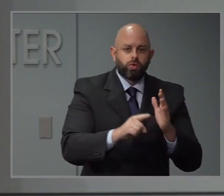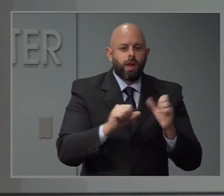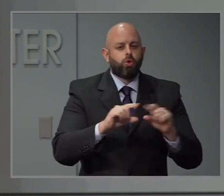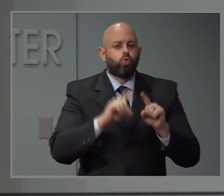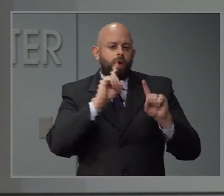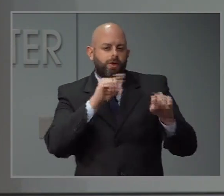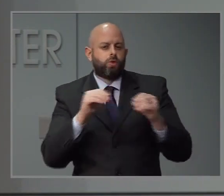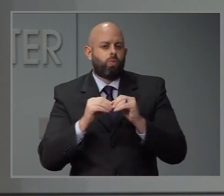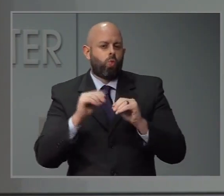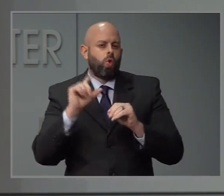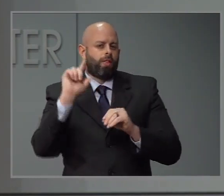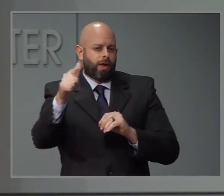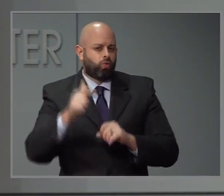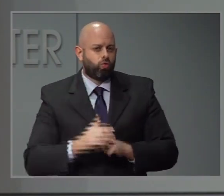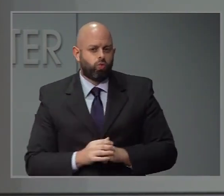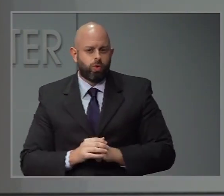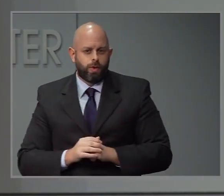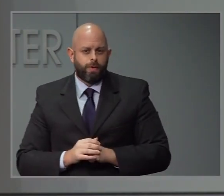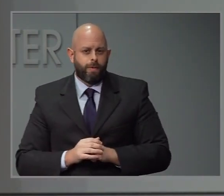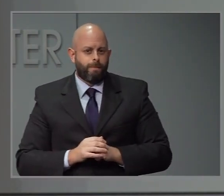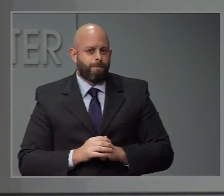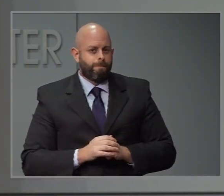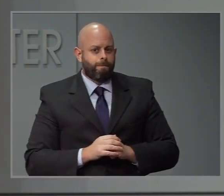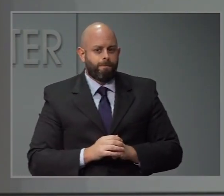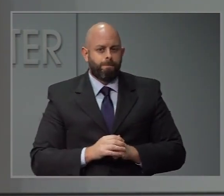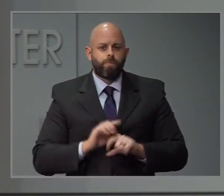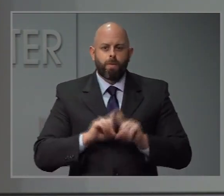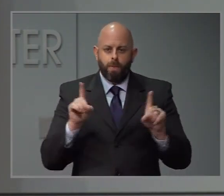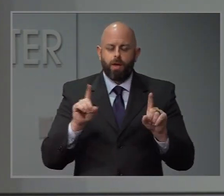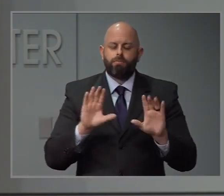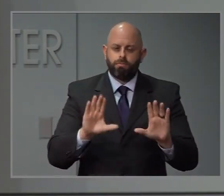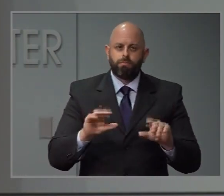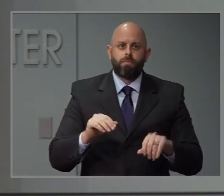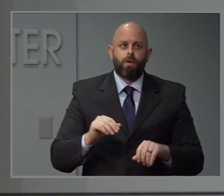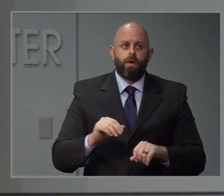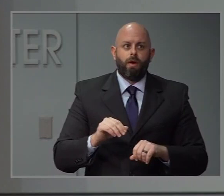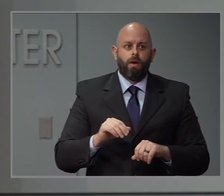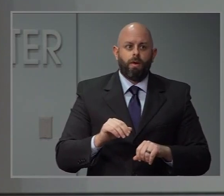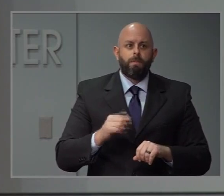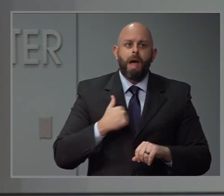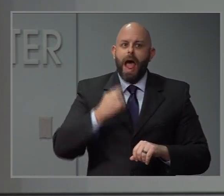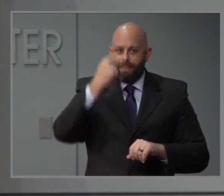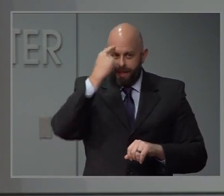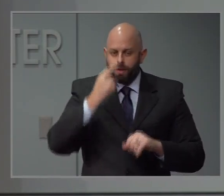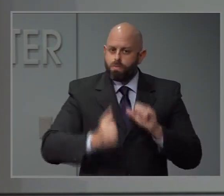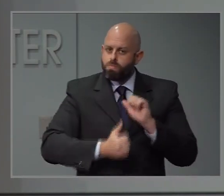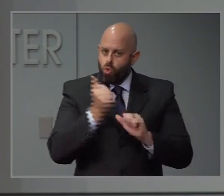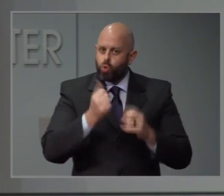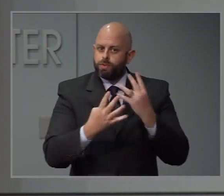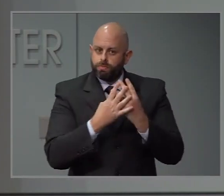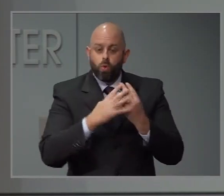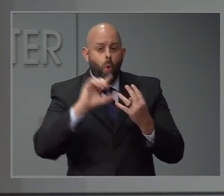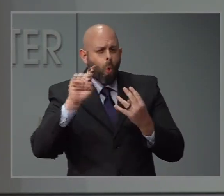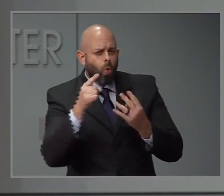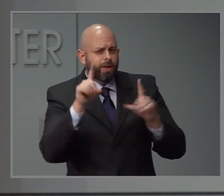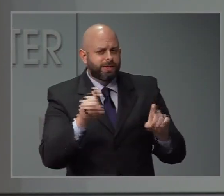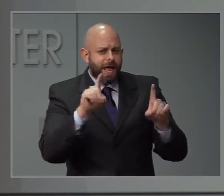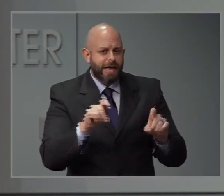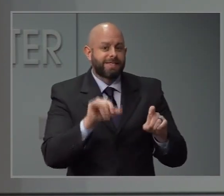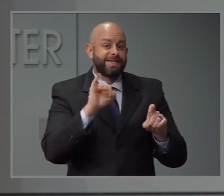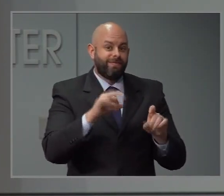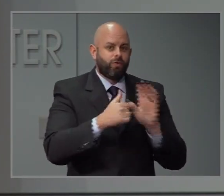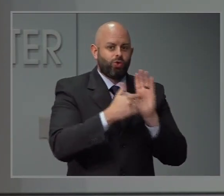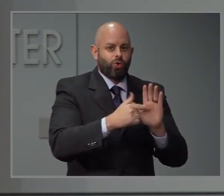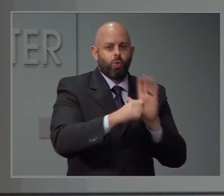correctional facilities follow back up with you on the details there. But again, I think it would be symptom-based certainly at the beginning.